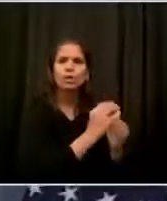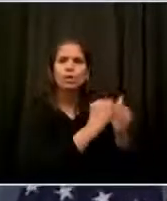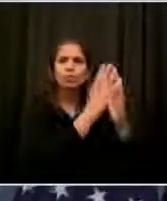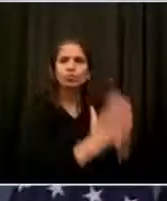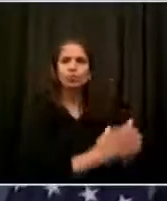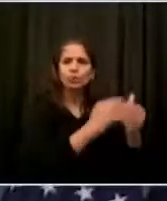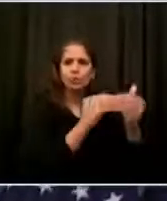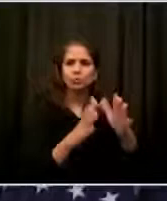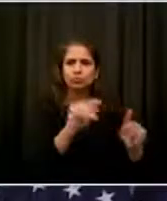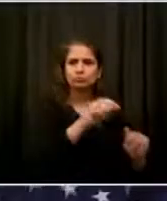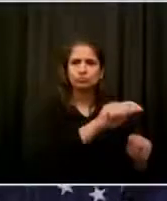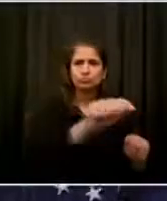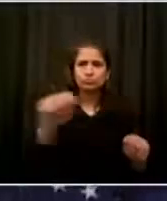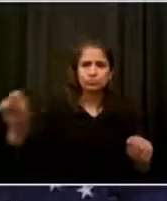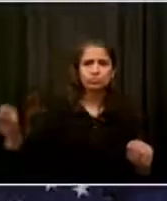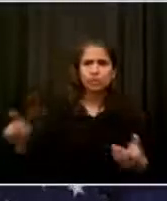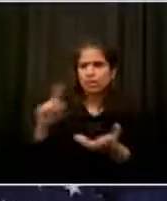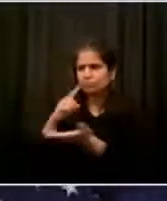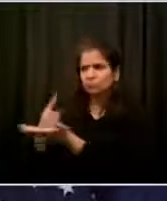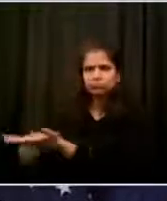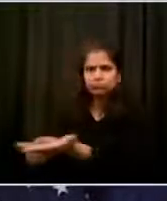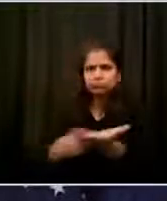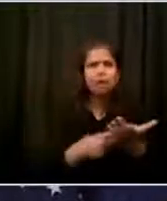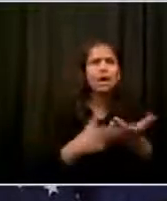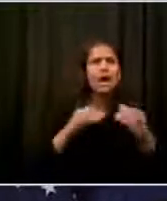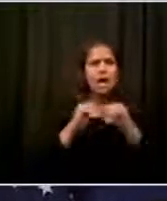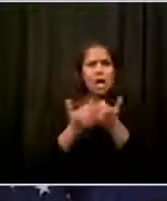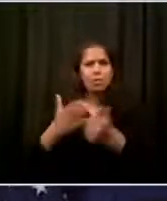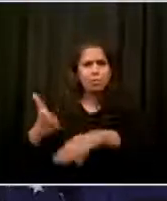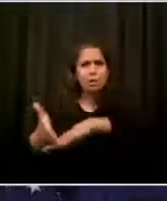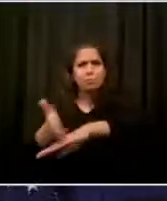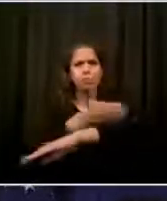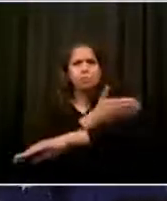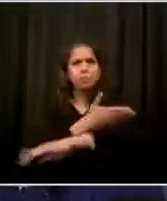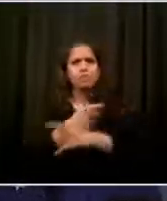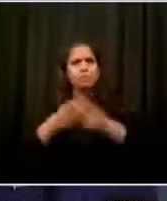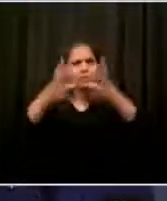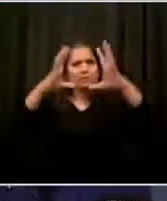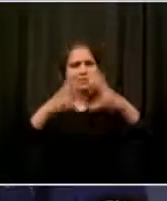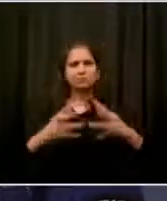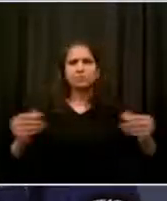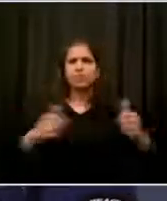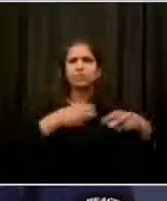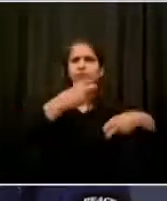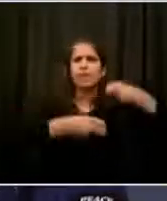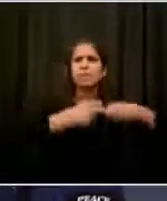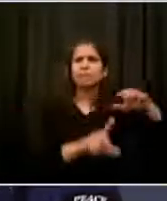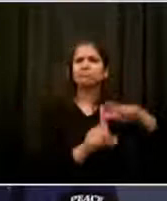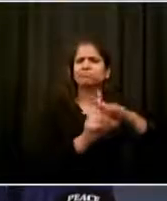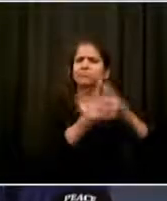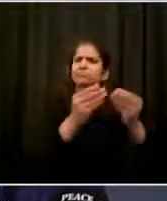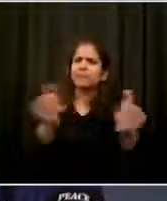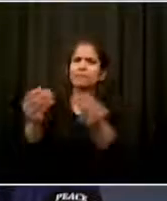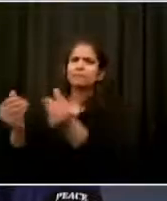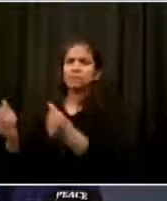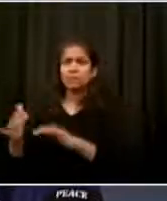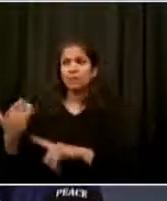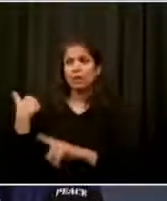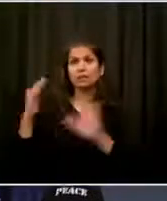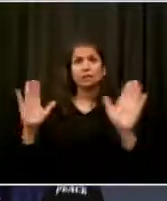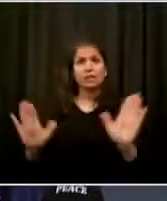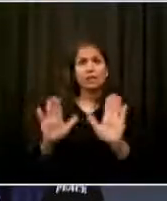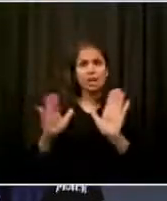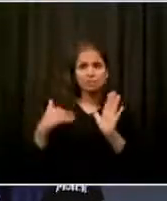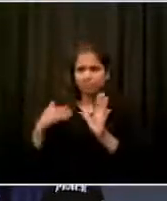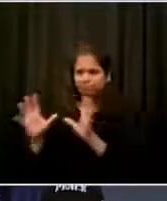differently, the things we must do differently. And that's what happened on Sunday at Gracie Mansion. Conversation that everyone